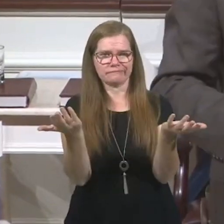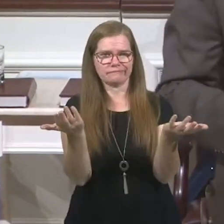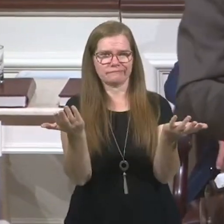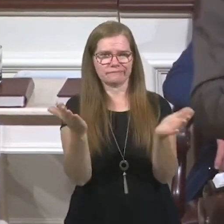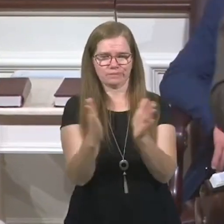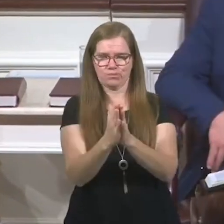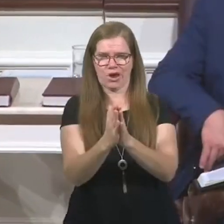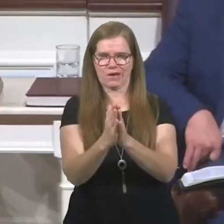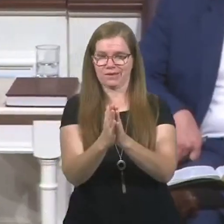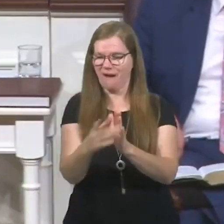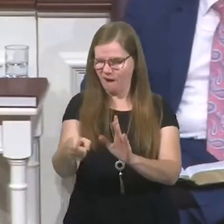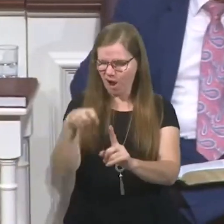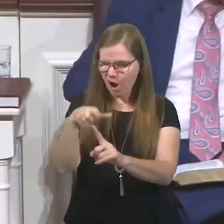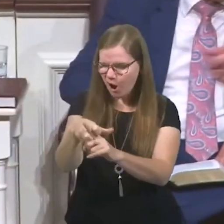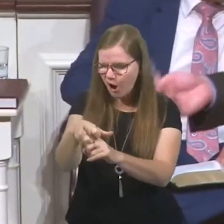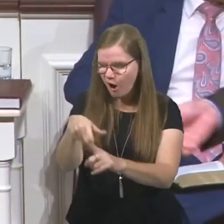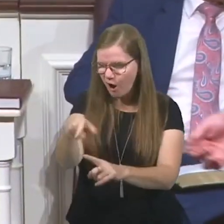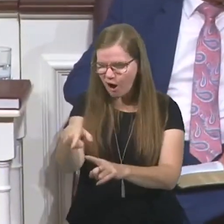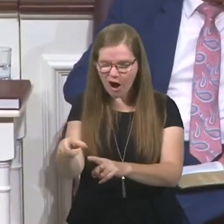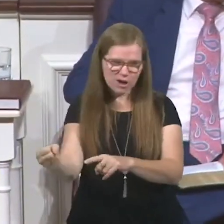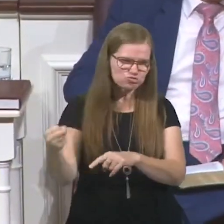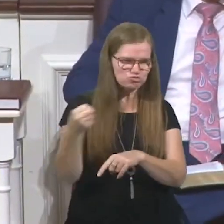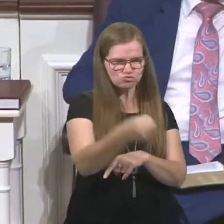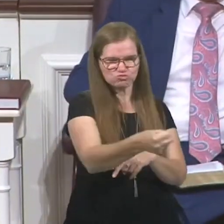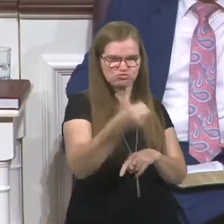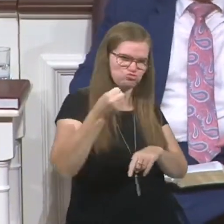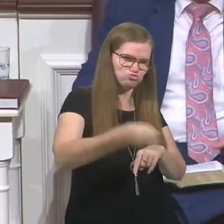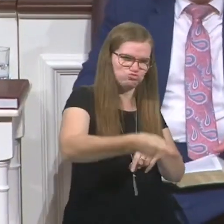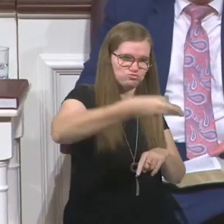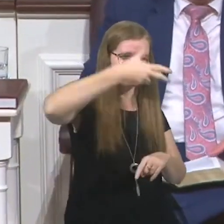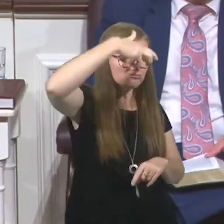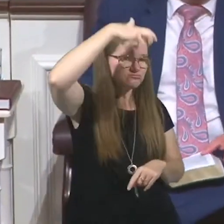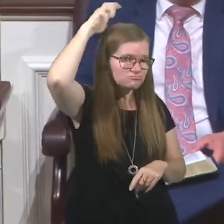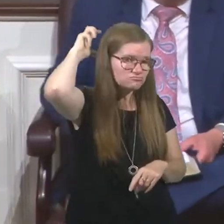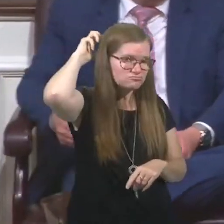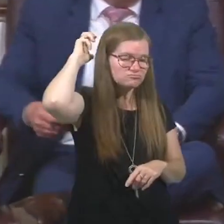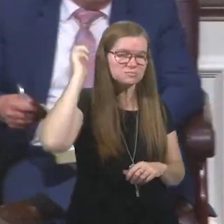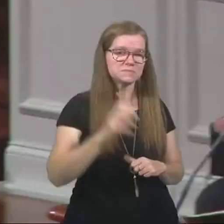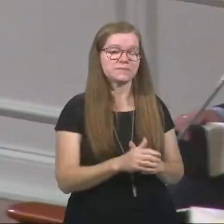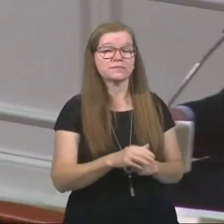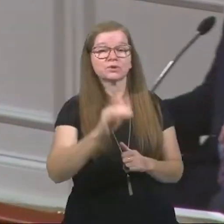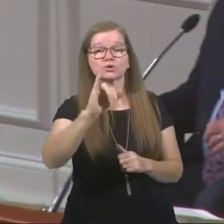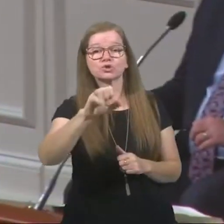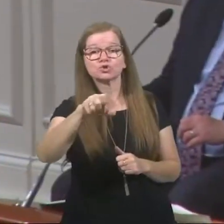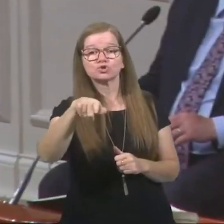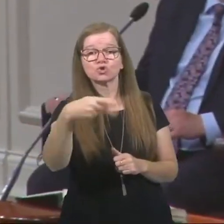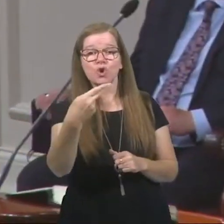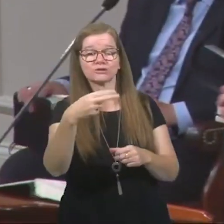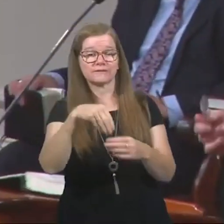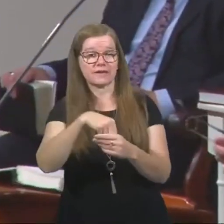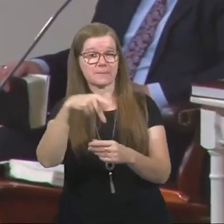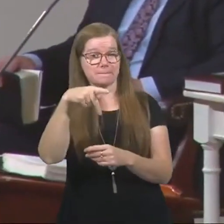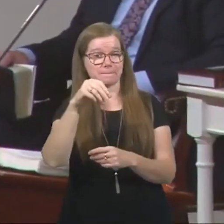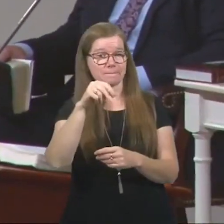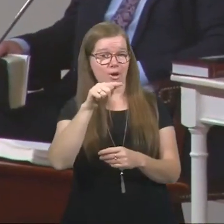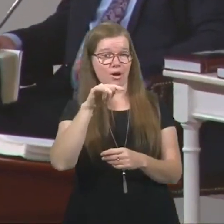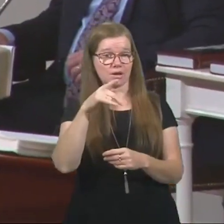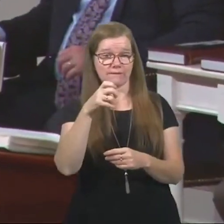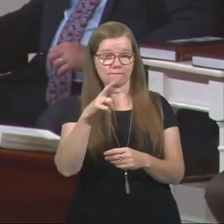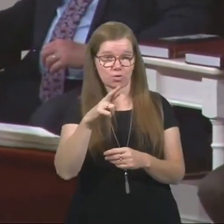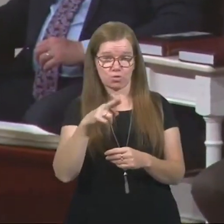And they caught him praying and they took him into the lion's den. You think about Joseph in Potiphar's house. He did nothing but serve